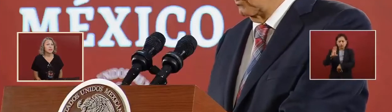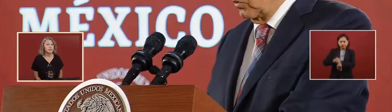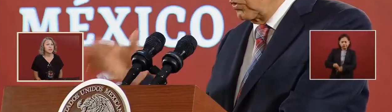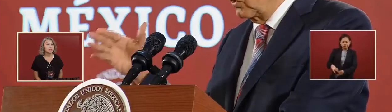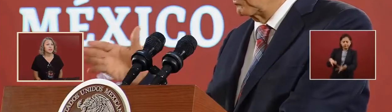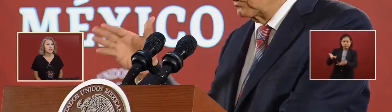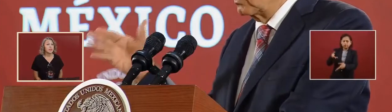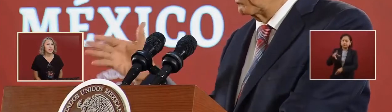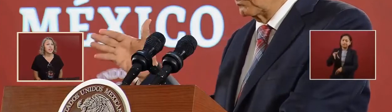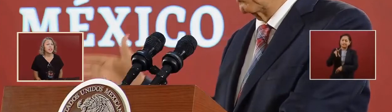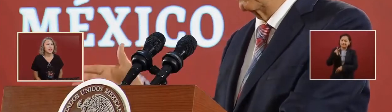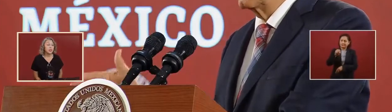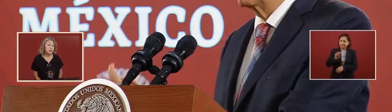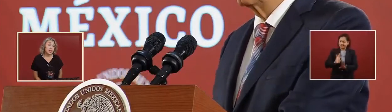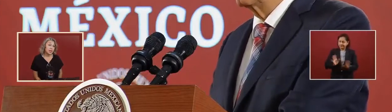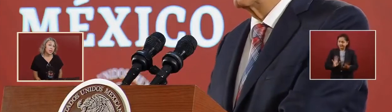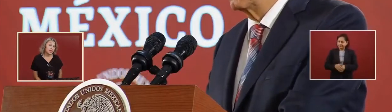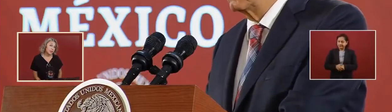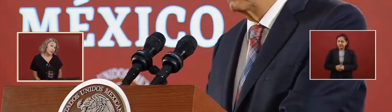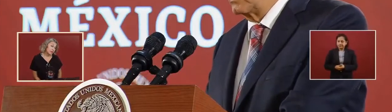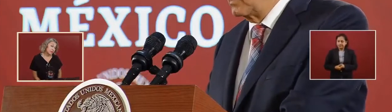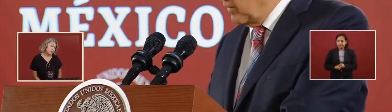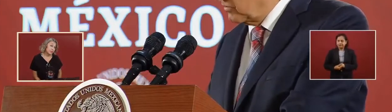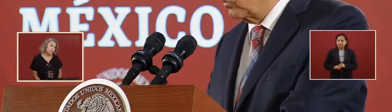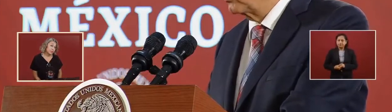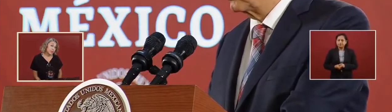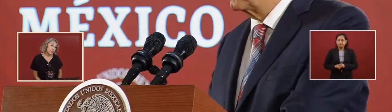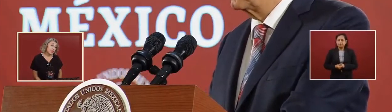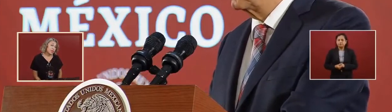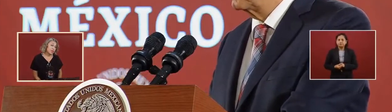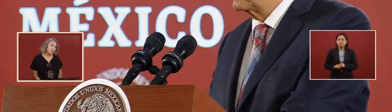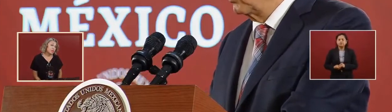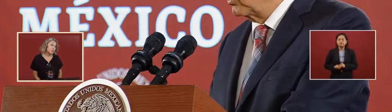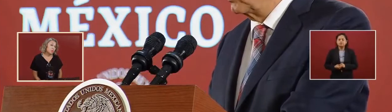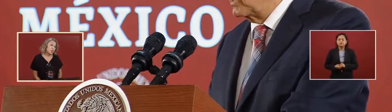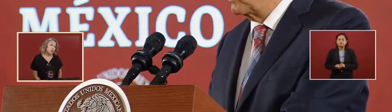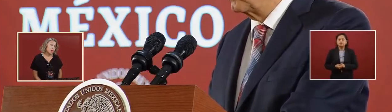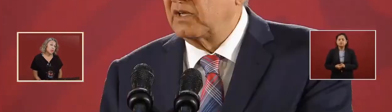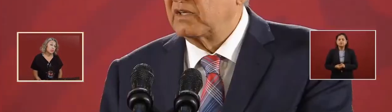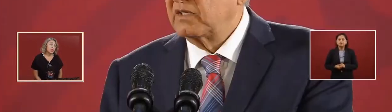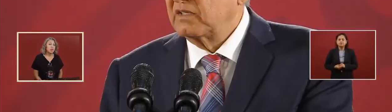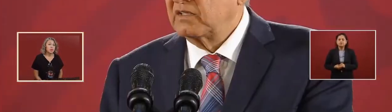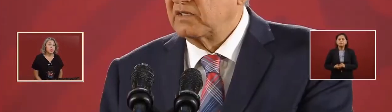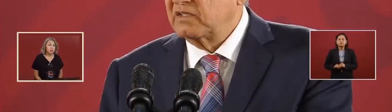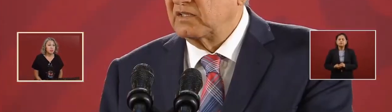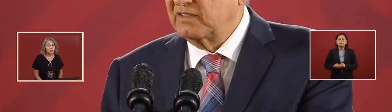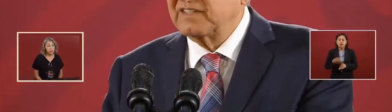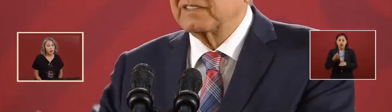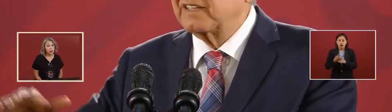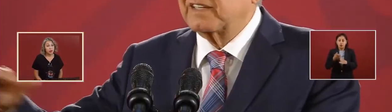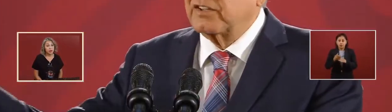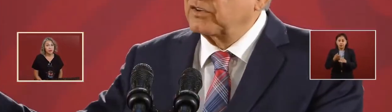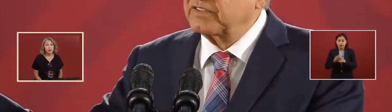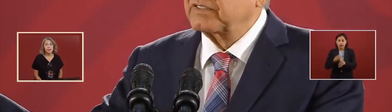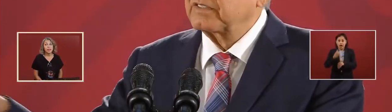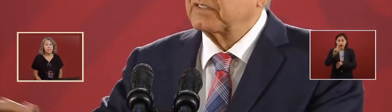there is more control of the use of water in certain regions.